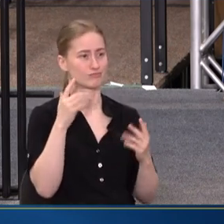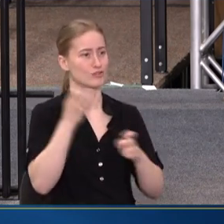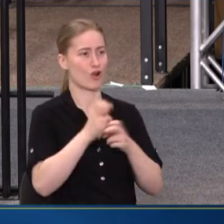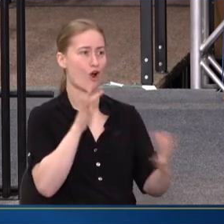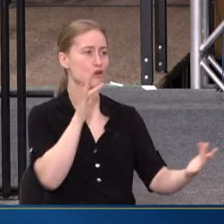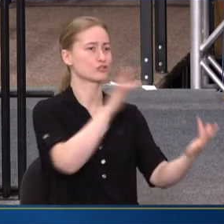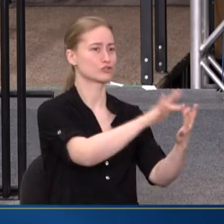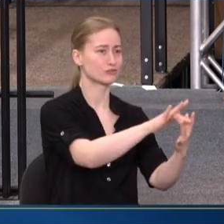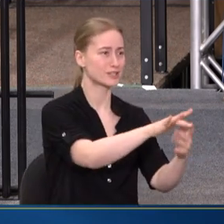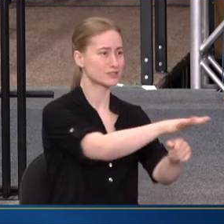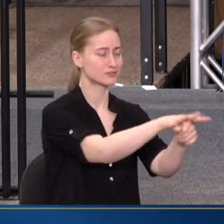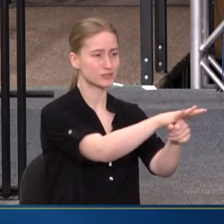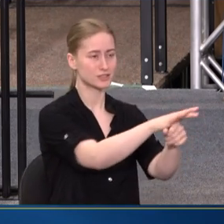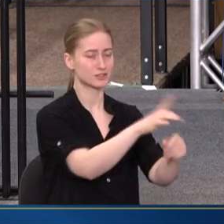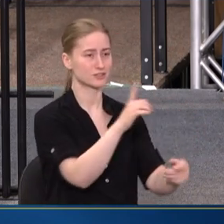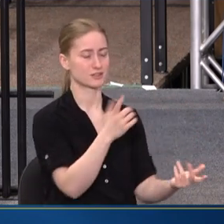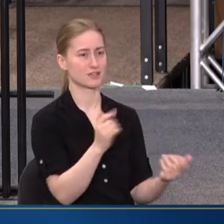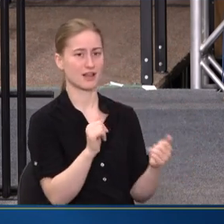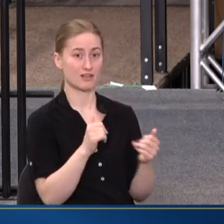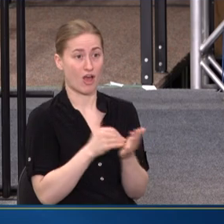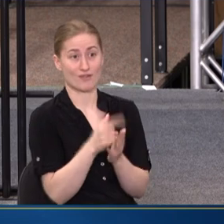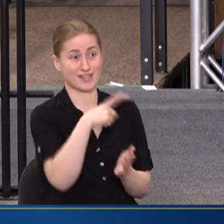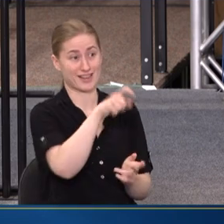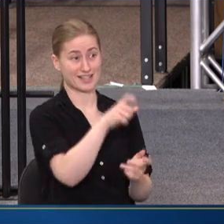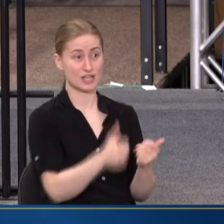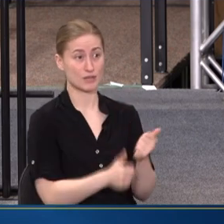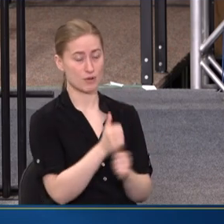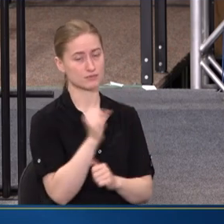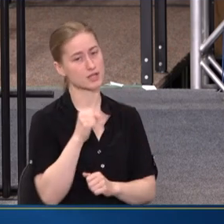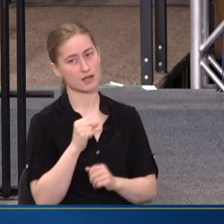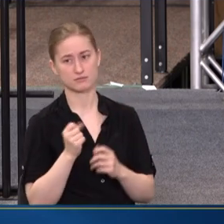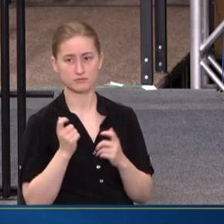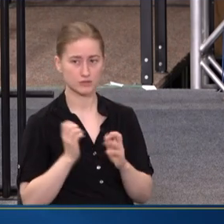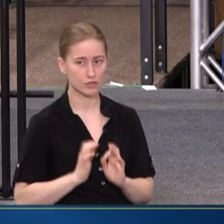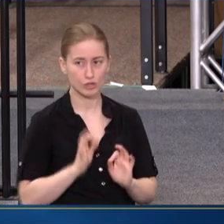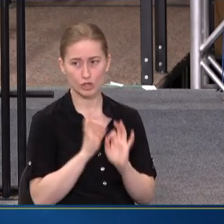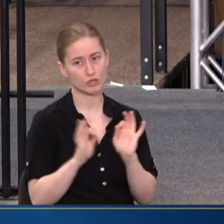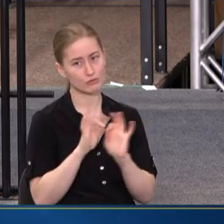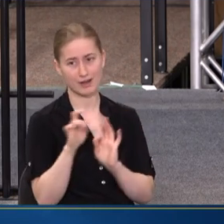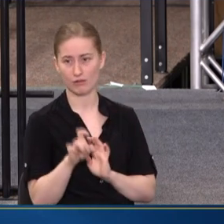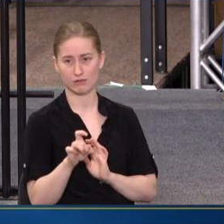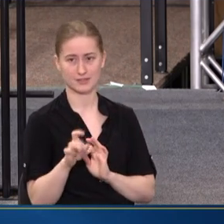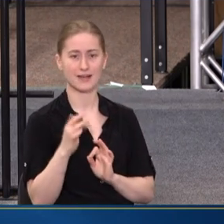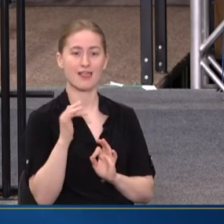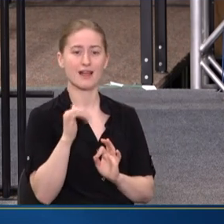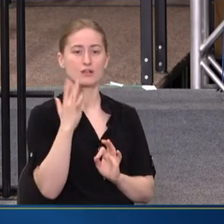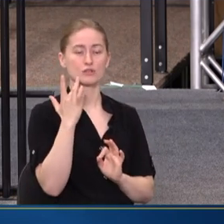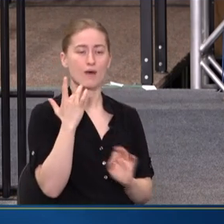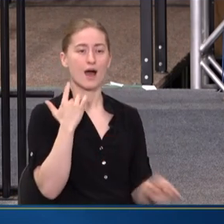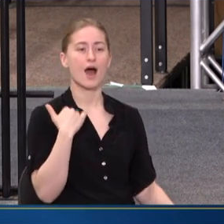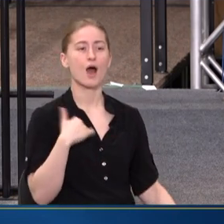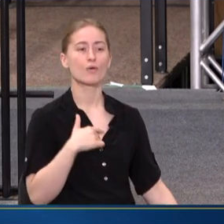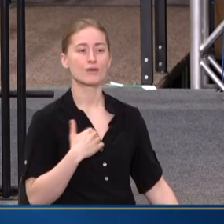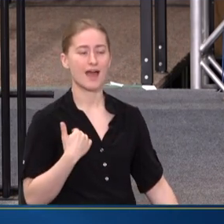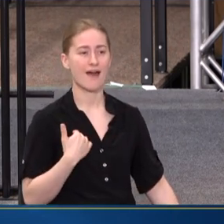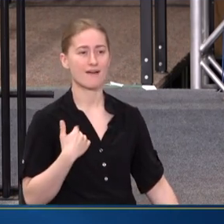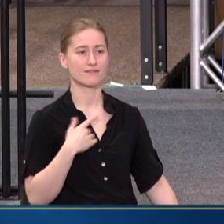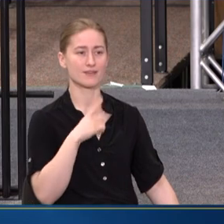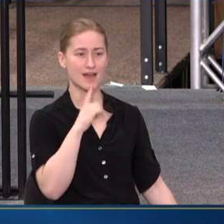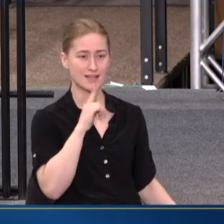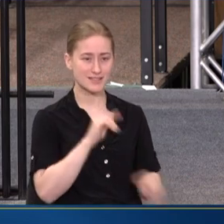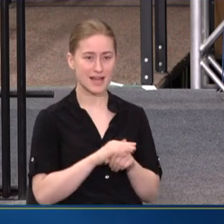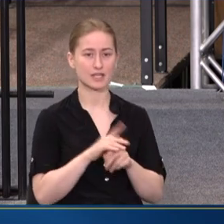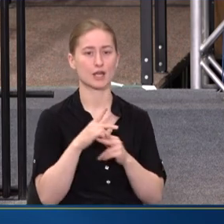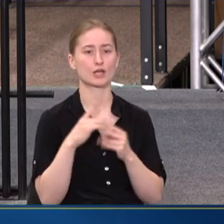OFTEN NEED IT THE MOST? YEAH. IT IS SUCH A CRITICAL NEED AND IT IS WHY WE HAVE A DEDICATED PROGRAM